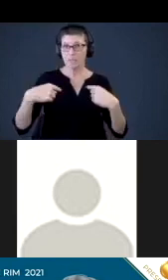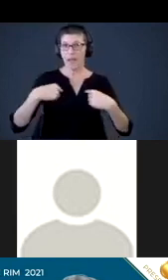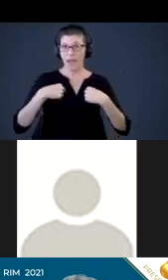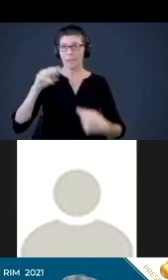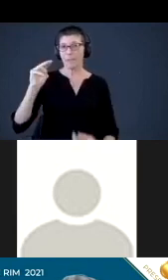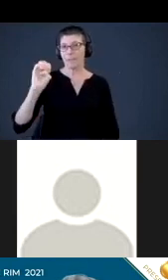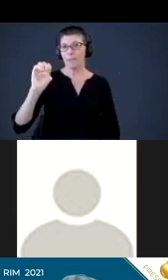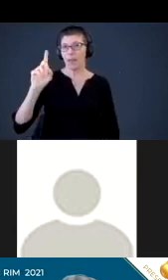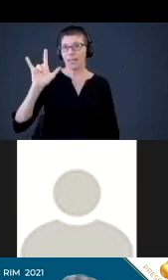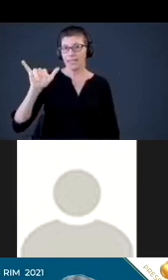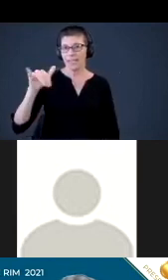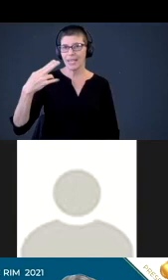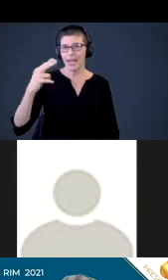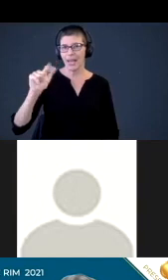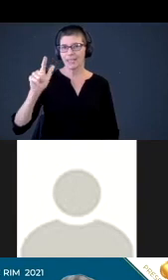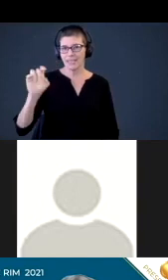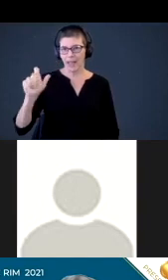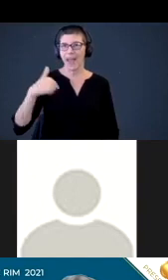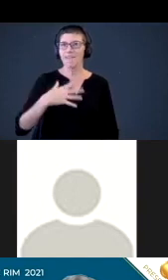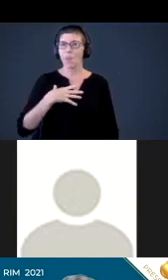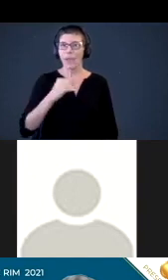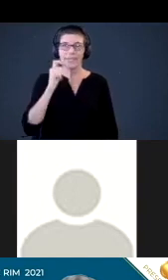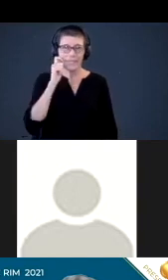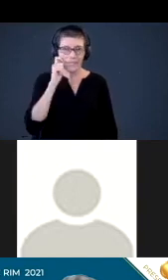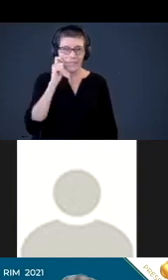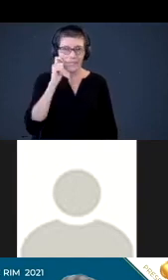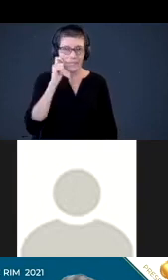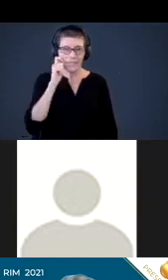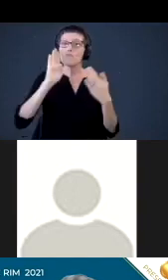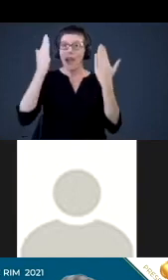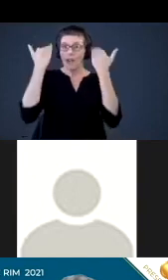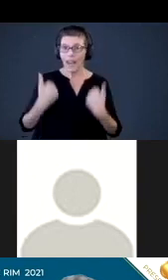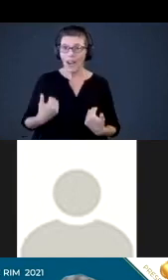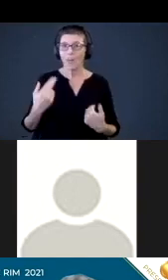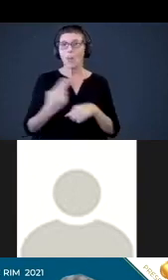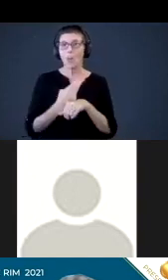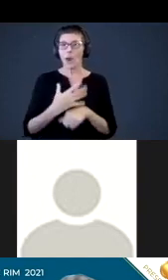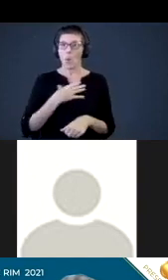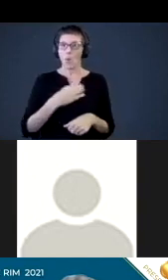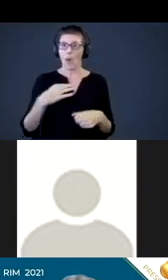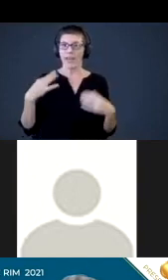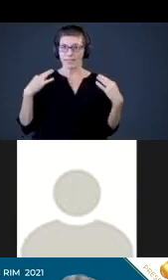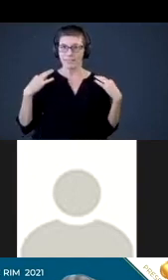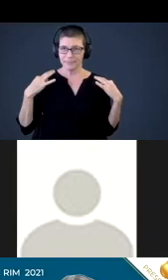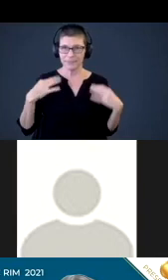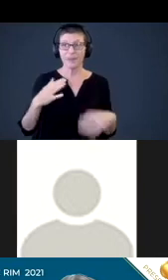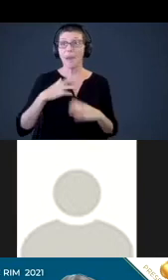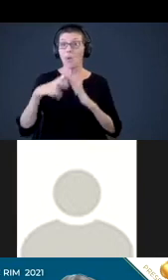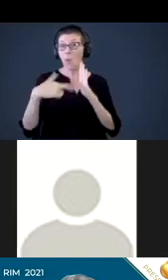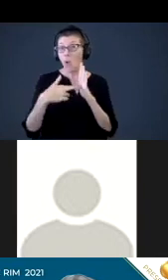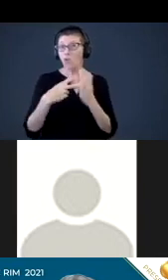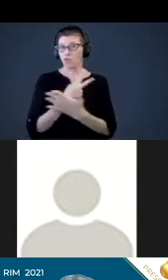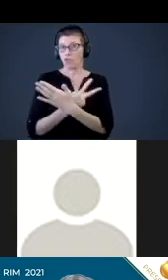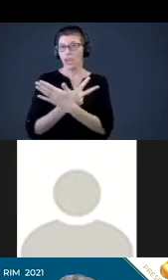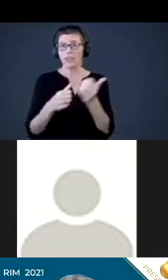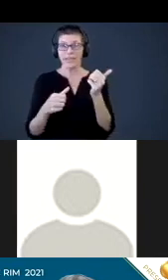Melody Housel. I have white skin, long brown hair, and I'm wearing a white top. My role is the graduate assistant for the